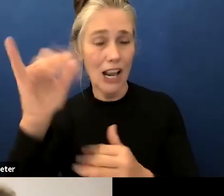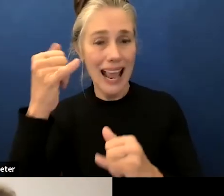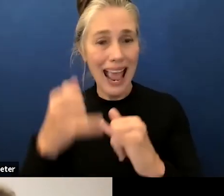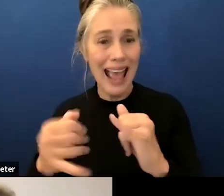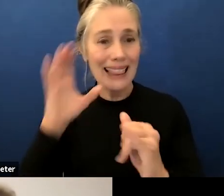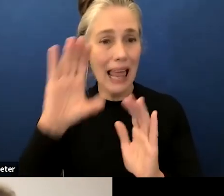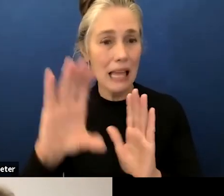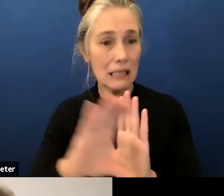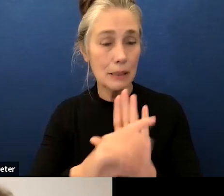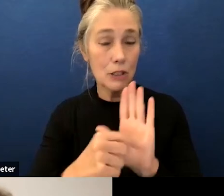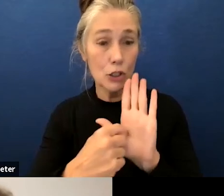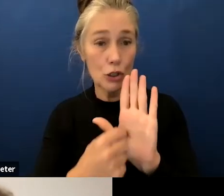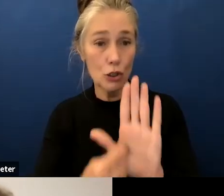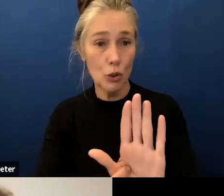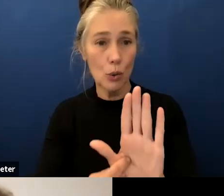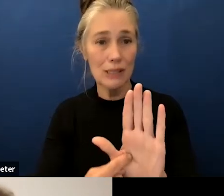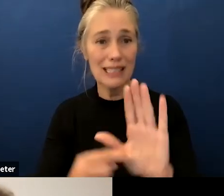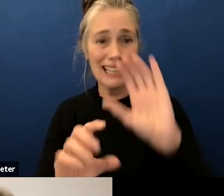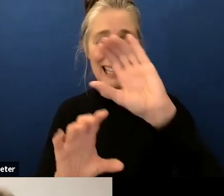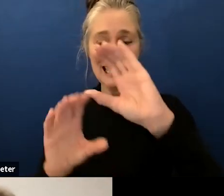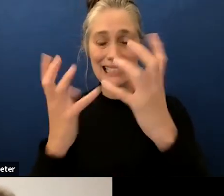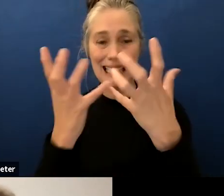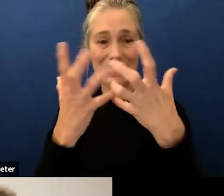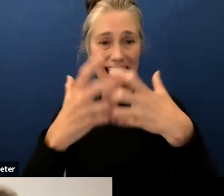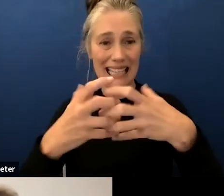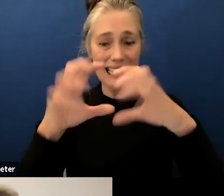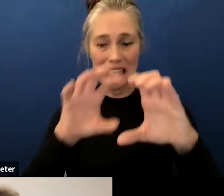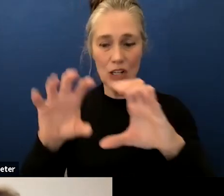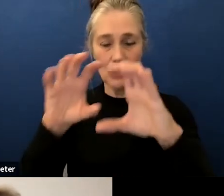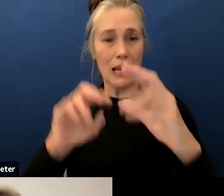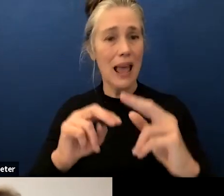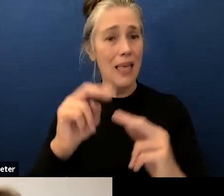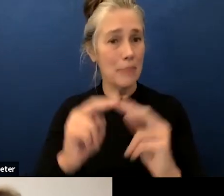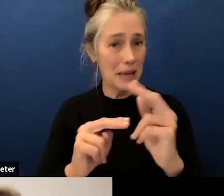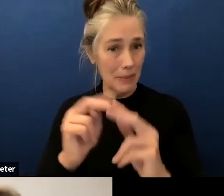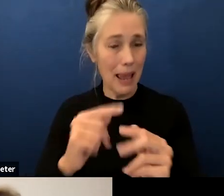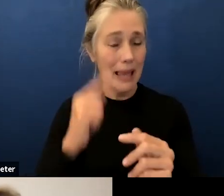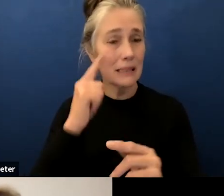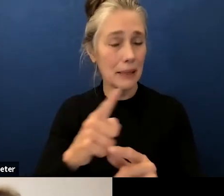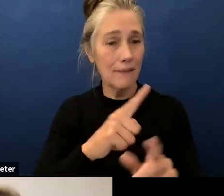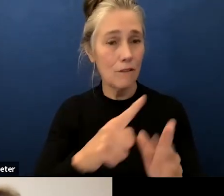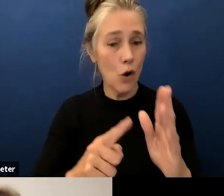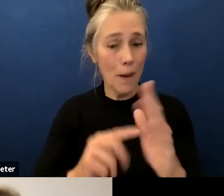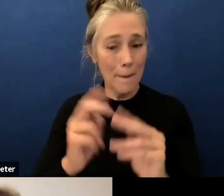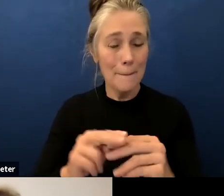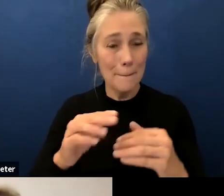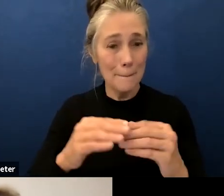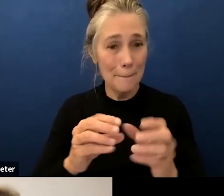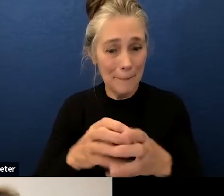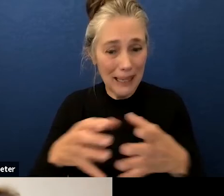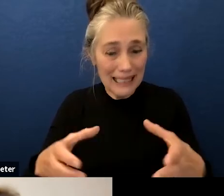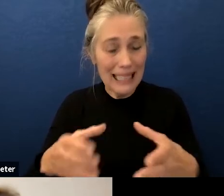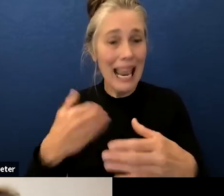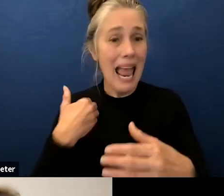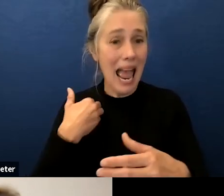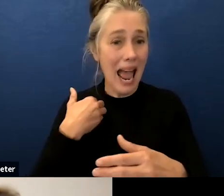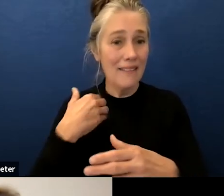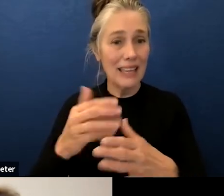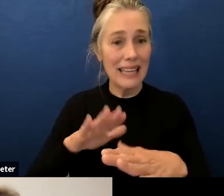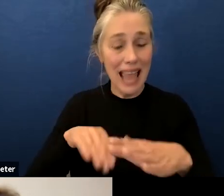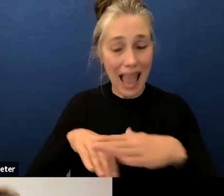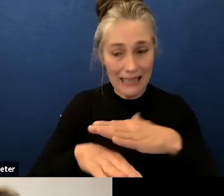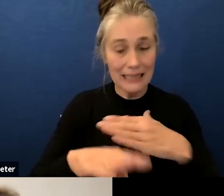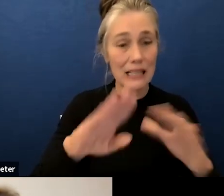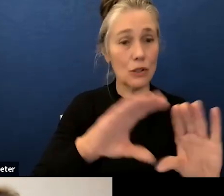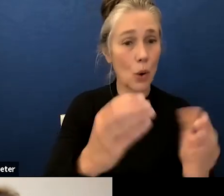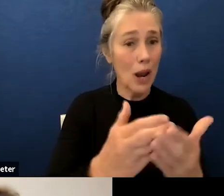refers to the gears our building capacity so at the end of the day a through g eligibility is about having access to the right courses and then